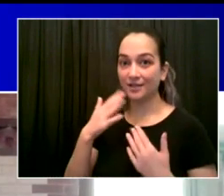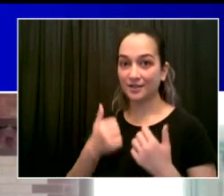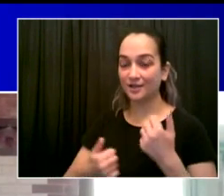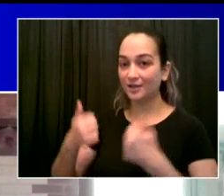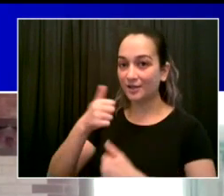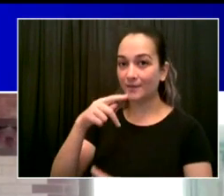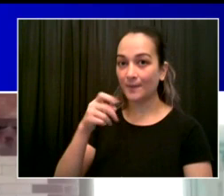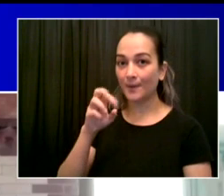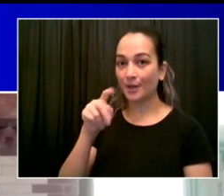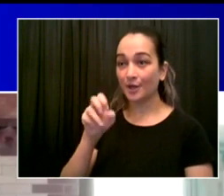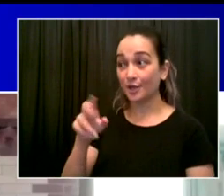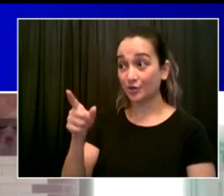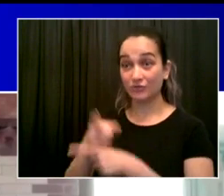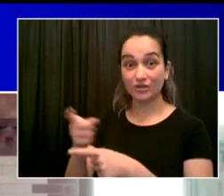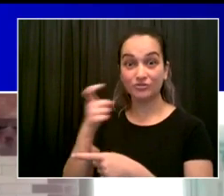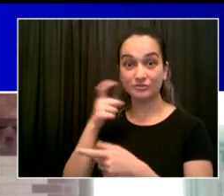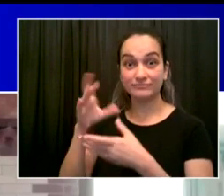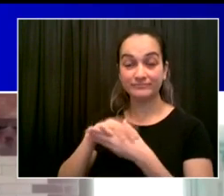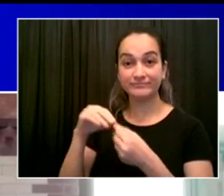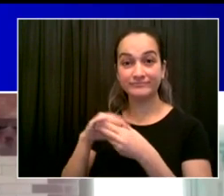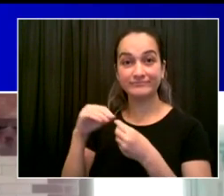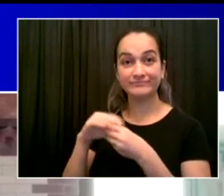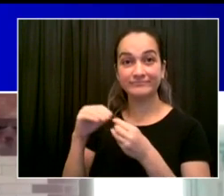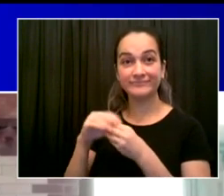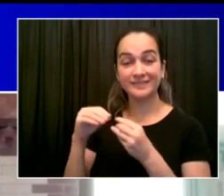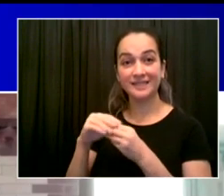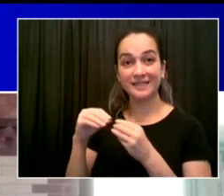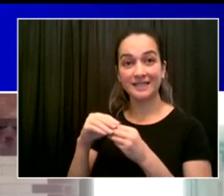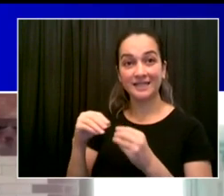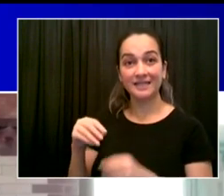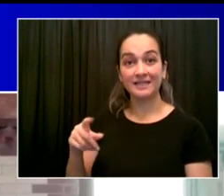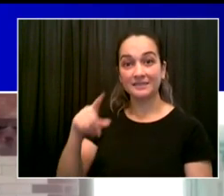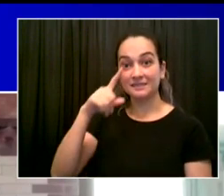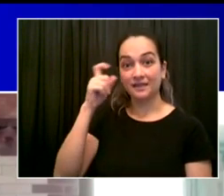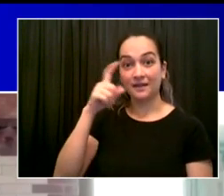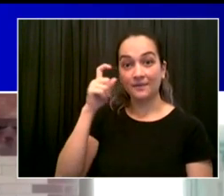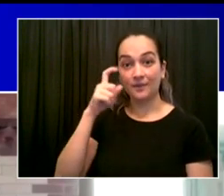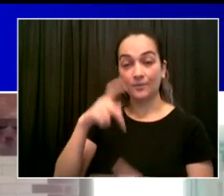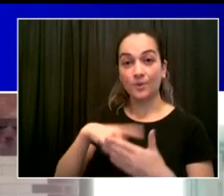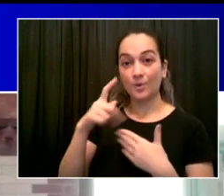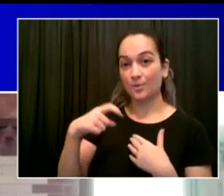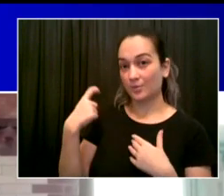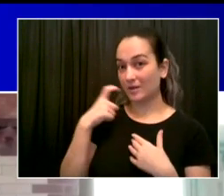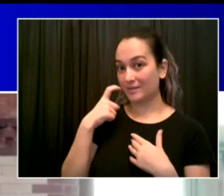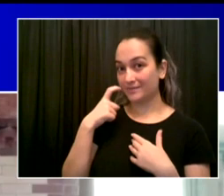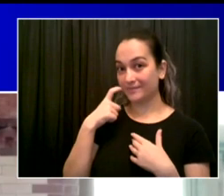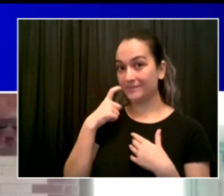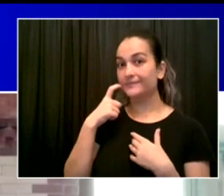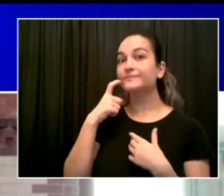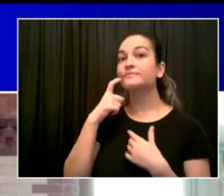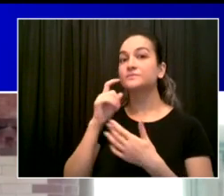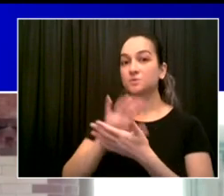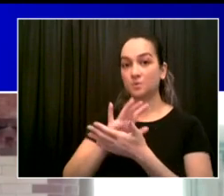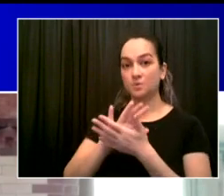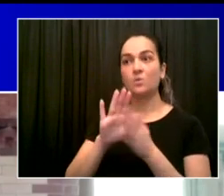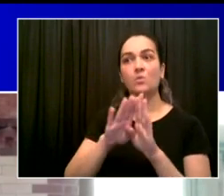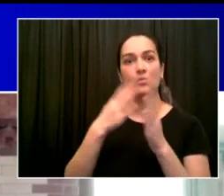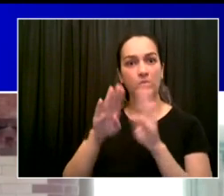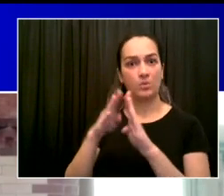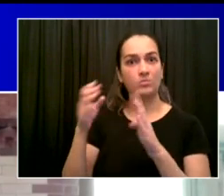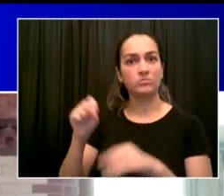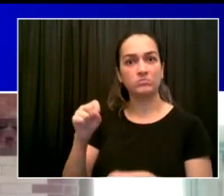recently, we had only two building closures. We had relatively few classroom closures. We saw